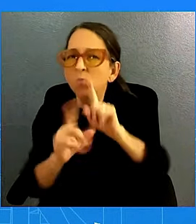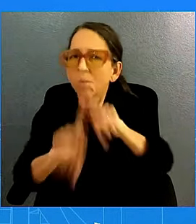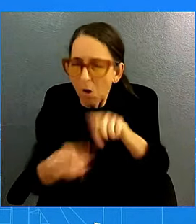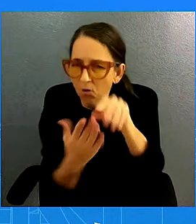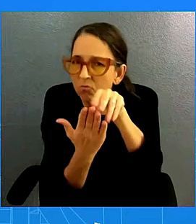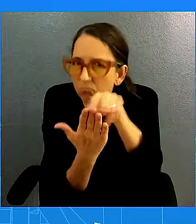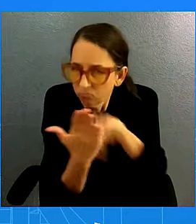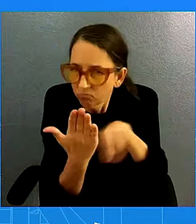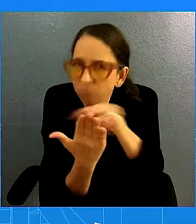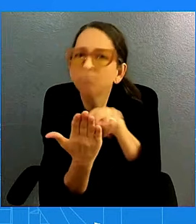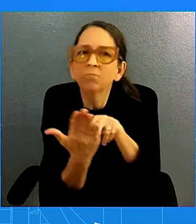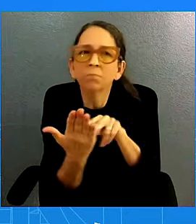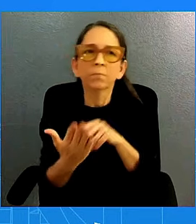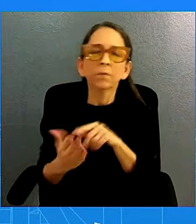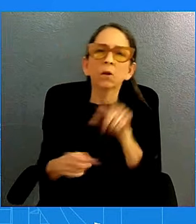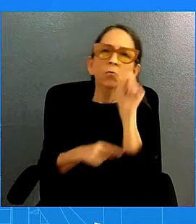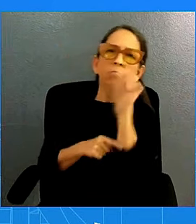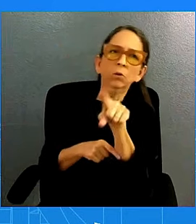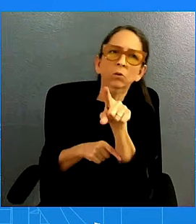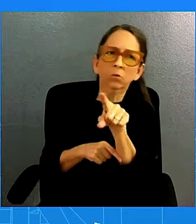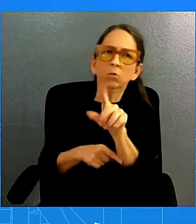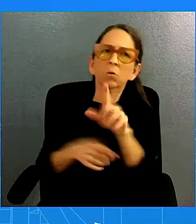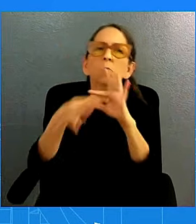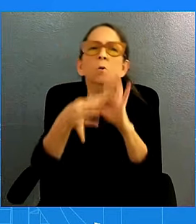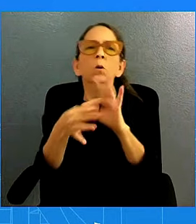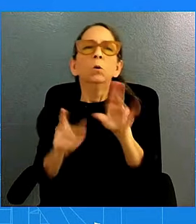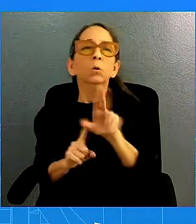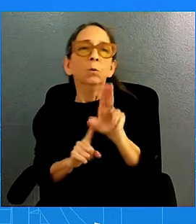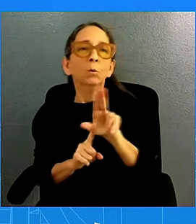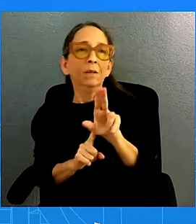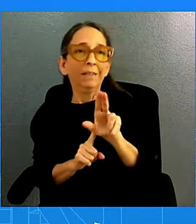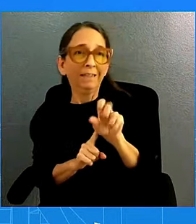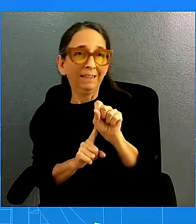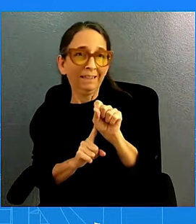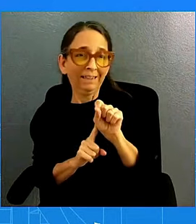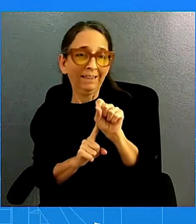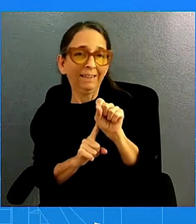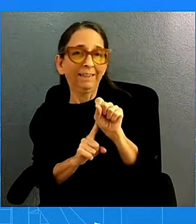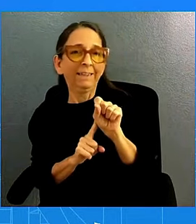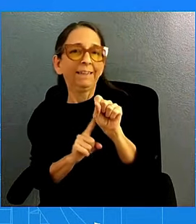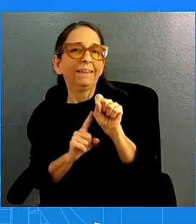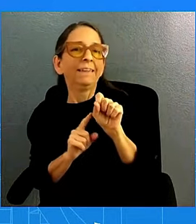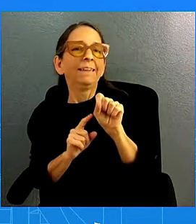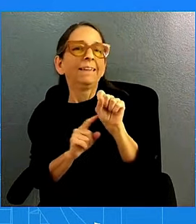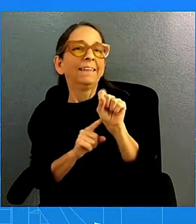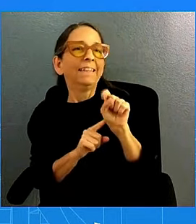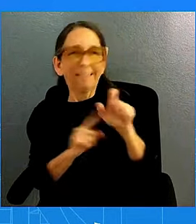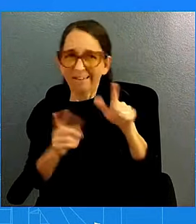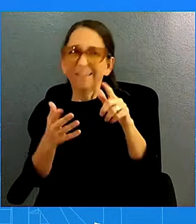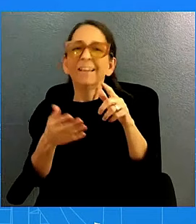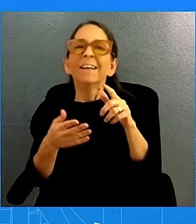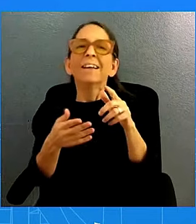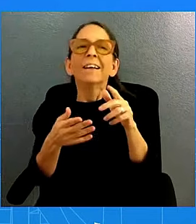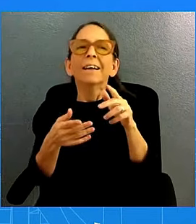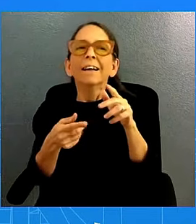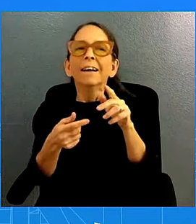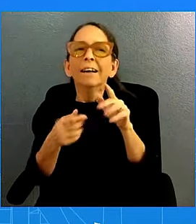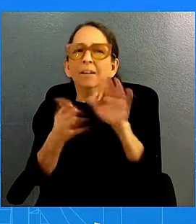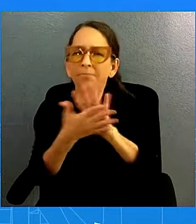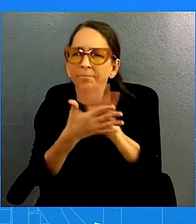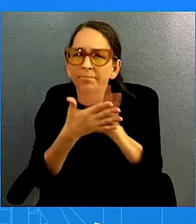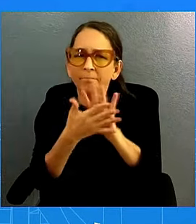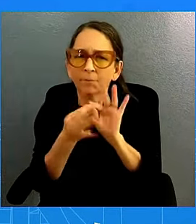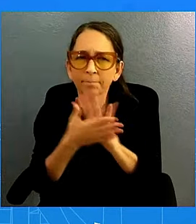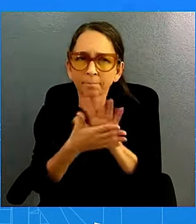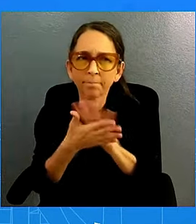.S. Steel and Nippon Steel, the CFIUS review that's now been, I guess, delayed or extended in other 90 days, can you explain a little